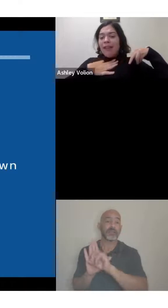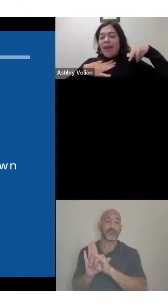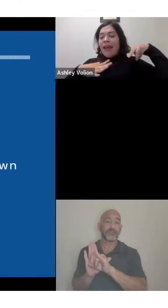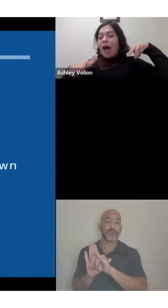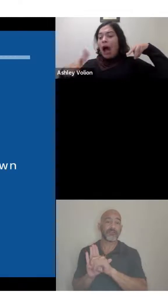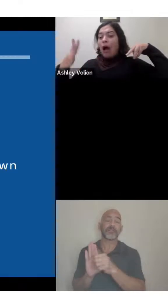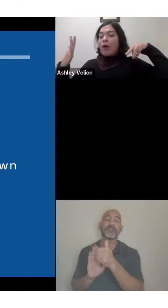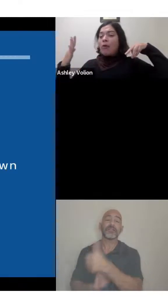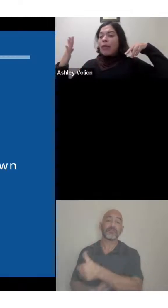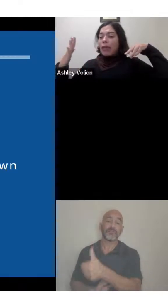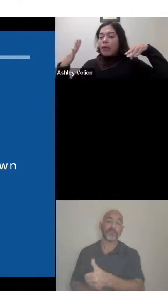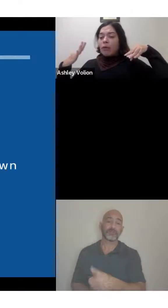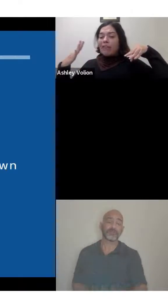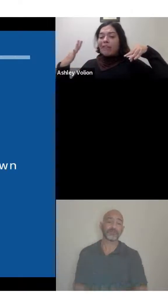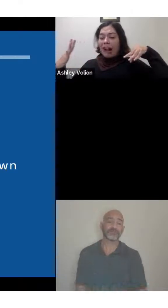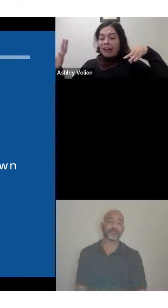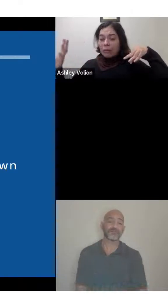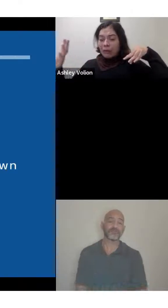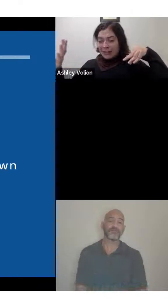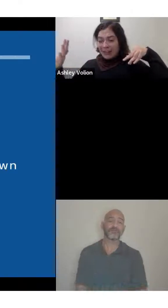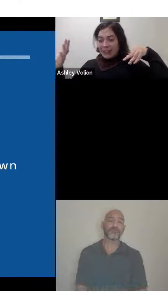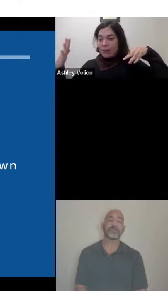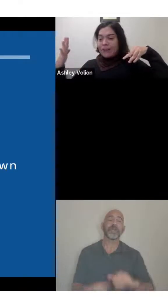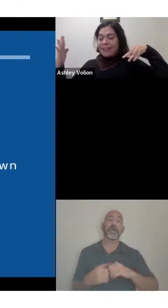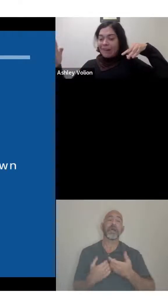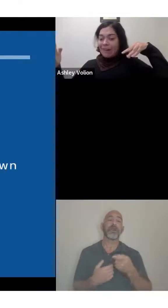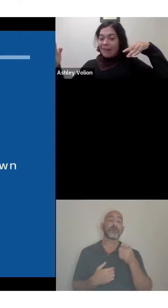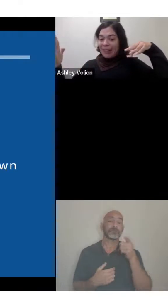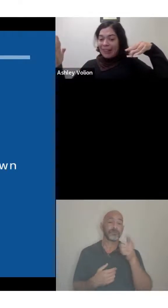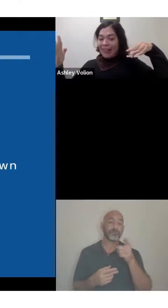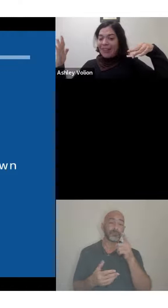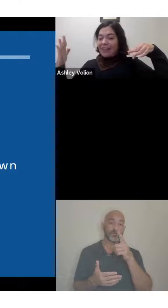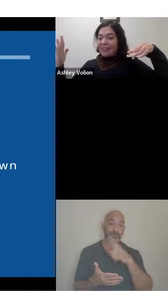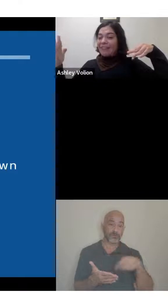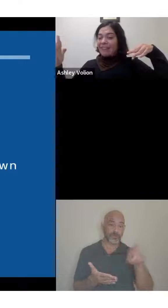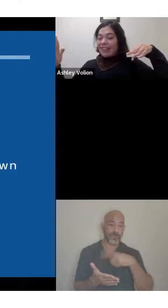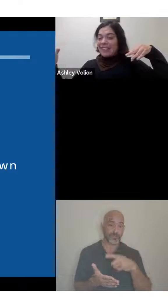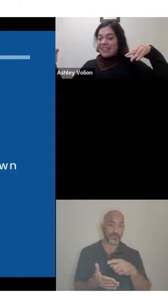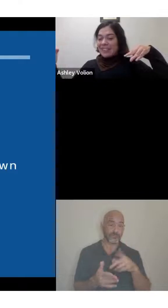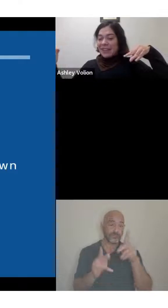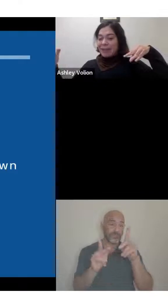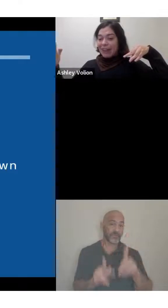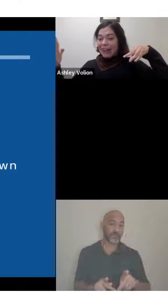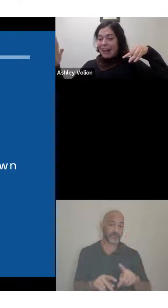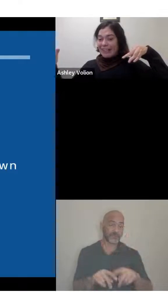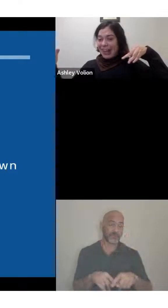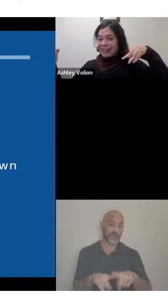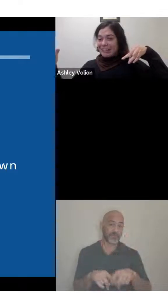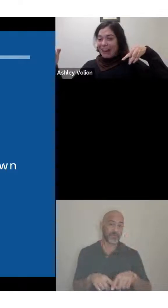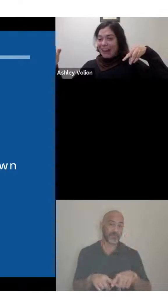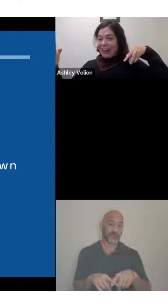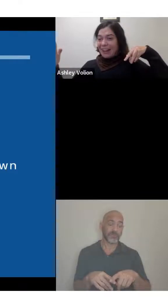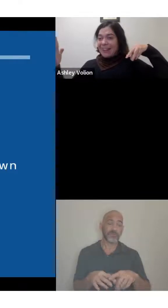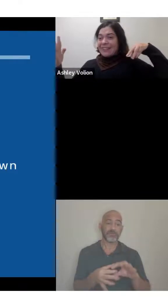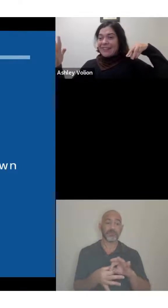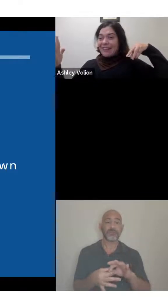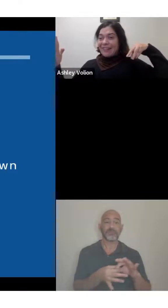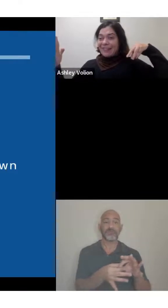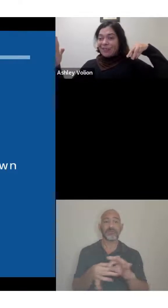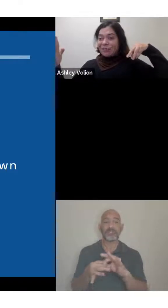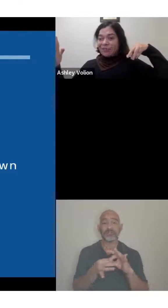then how you correct a person depends on your relationship and contact, right?